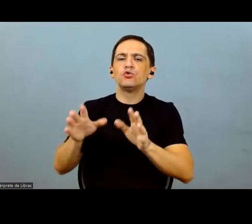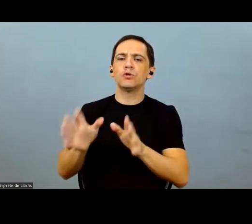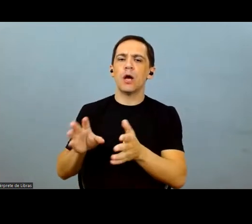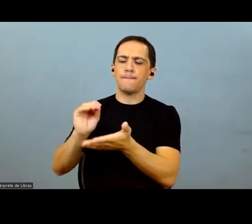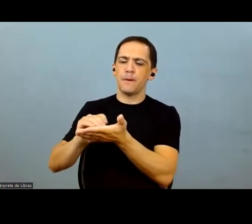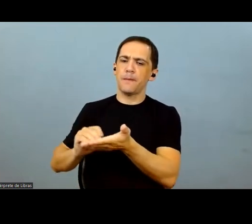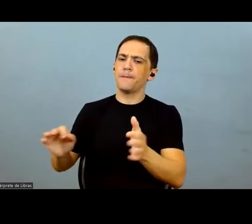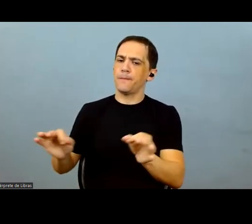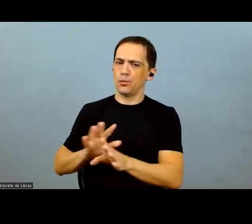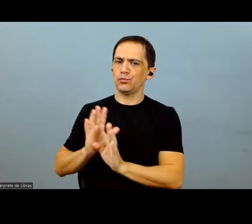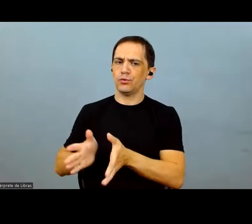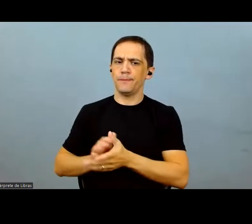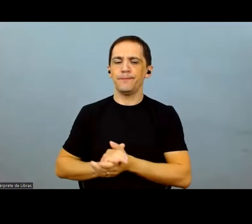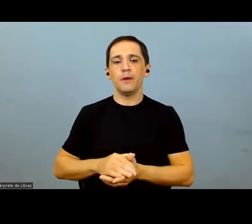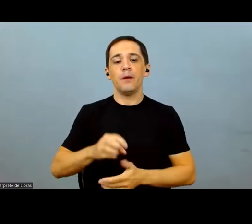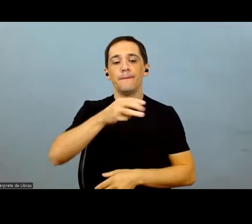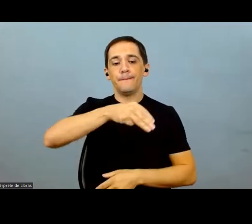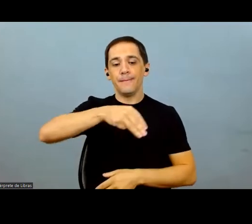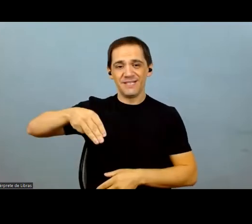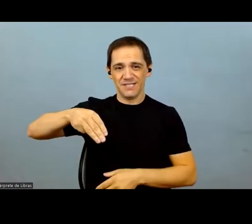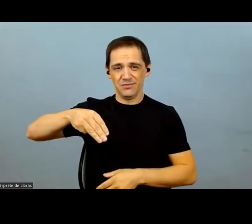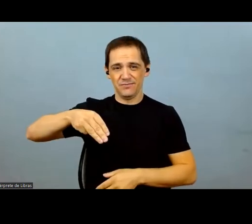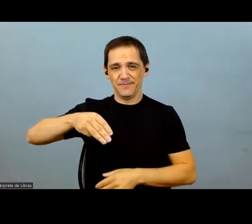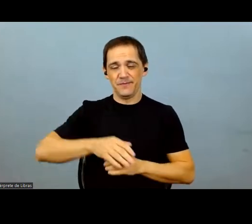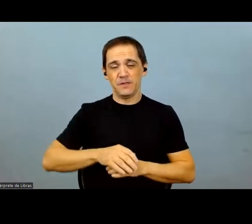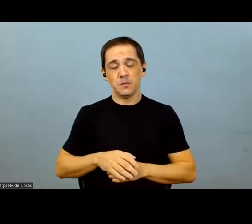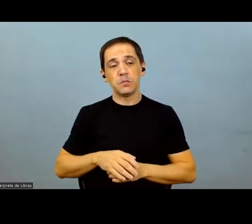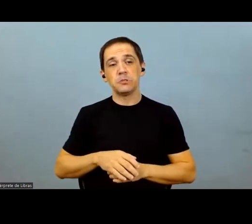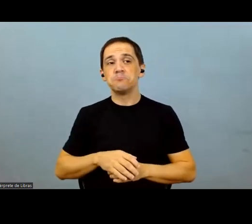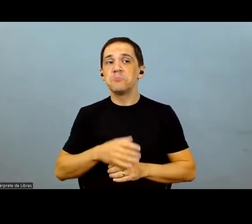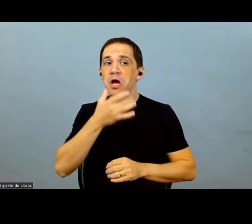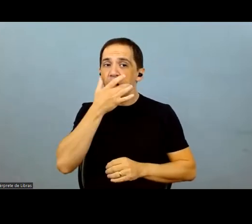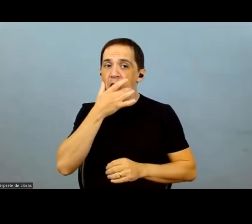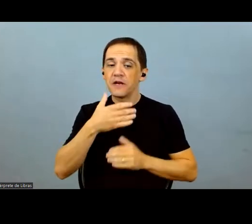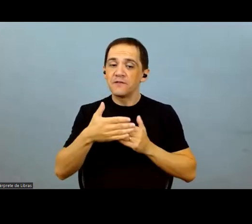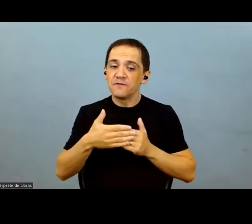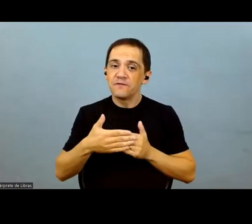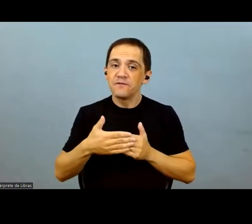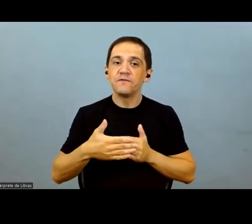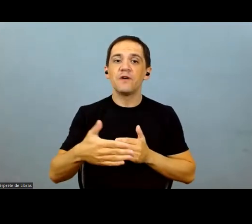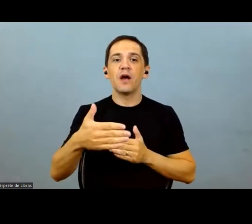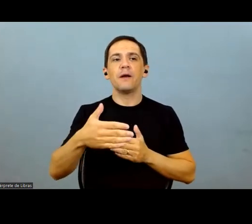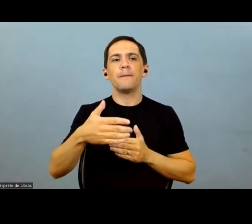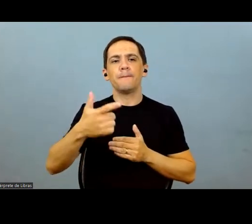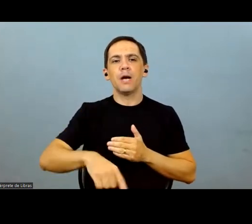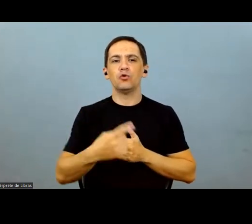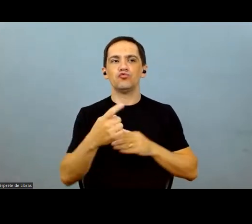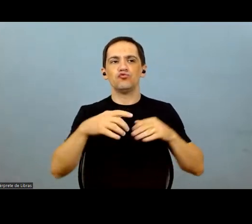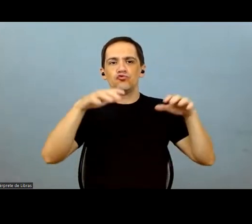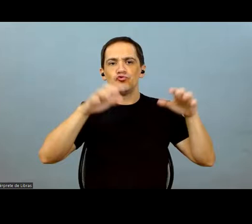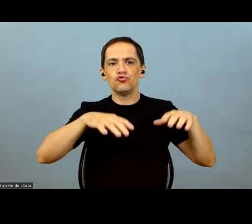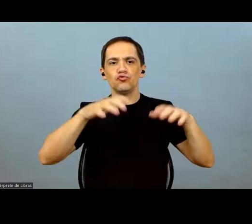It's already calculated. In Maranhão, we have a high potential that if there is